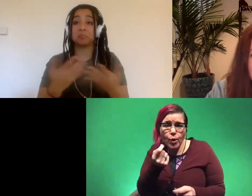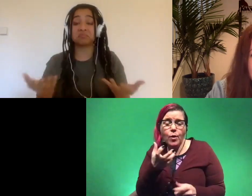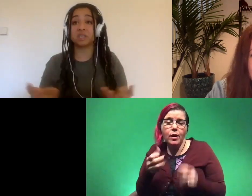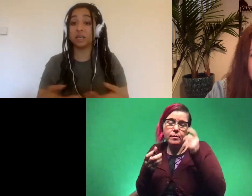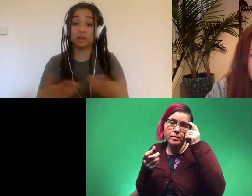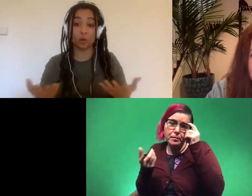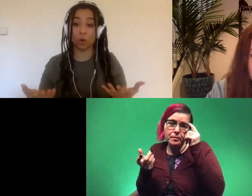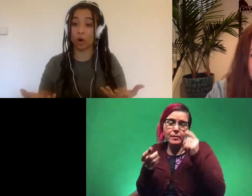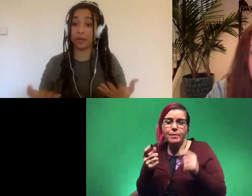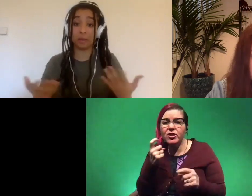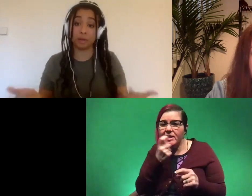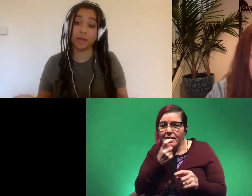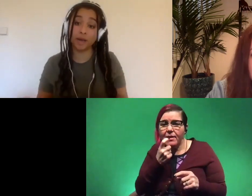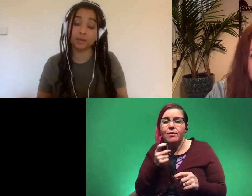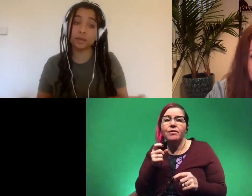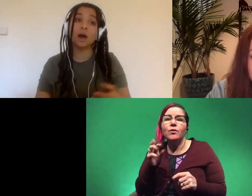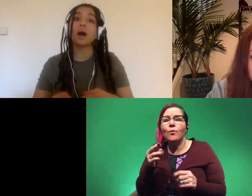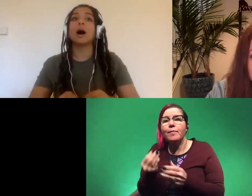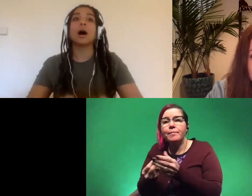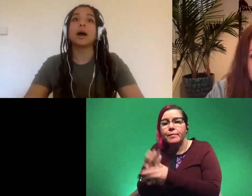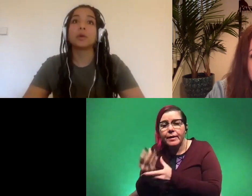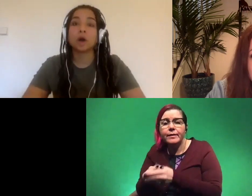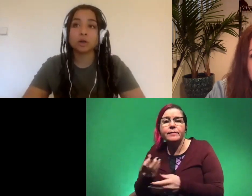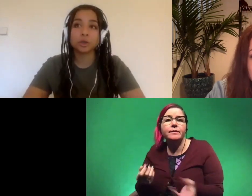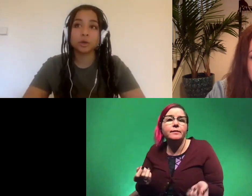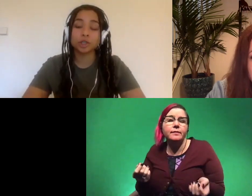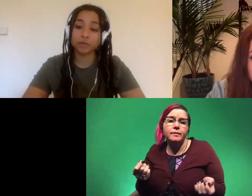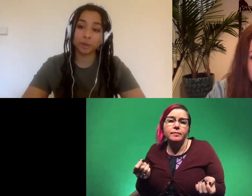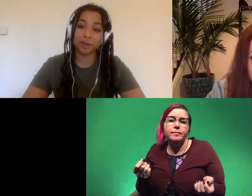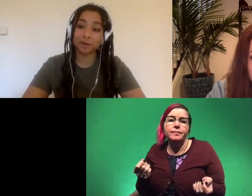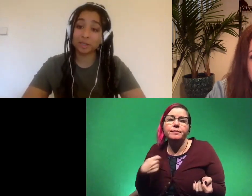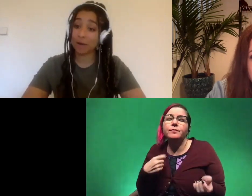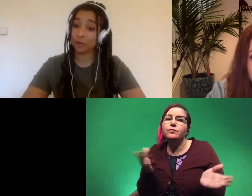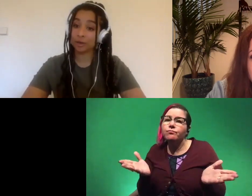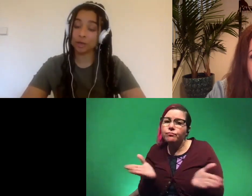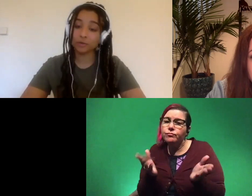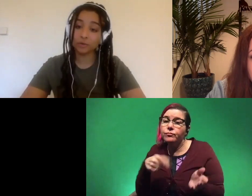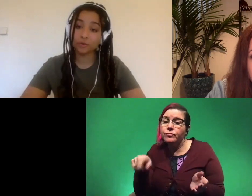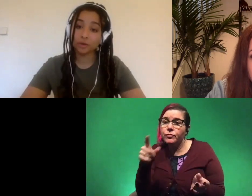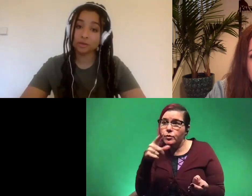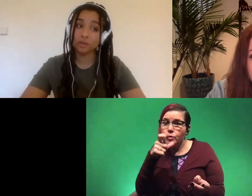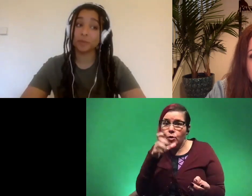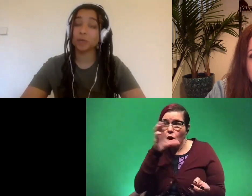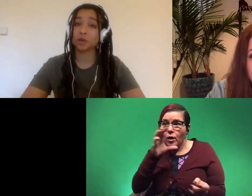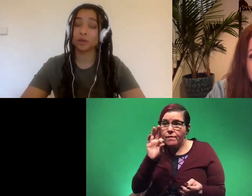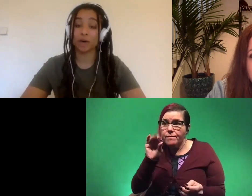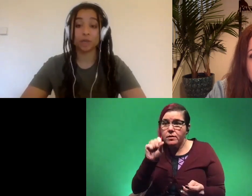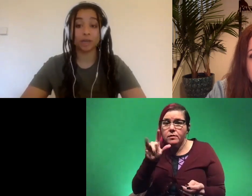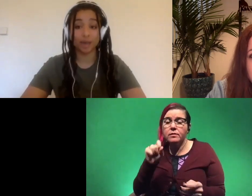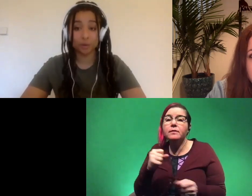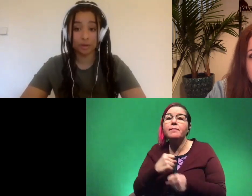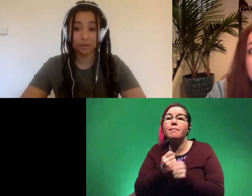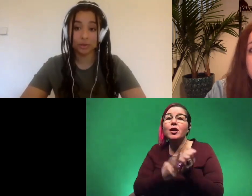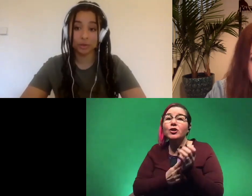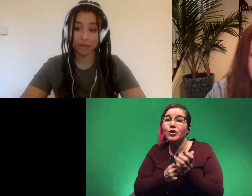teeth or they might be plants uh and i would also urge everyone that is out there looking for fossils to make sure that they're actually